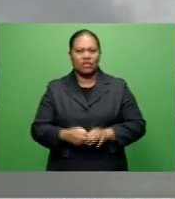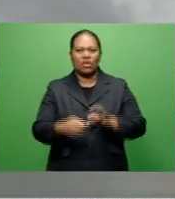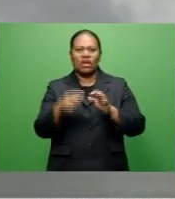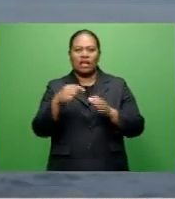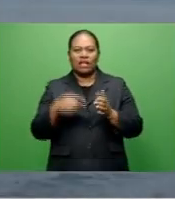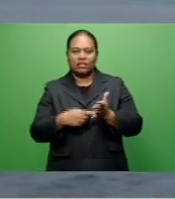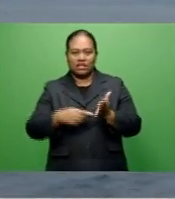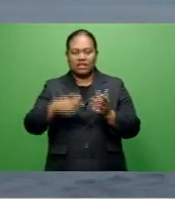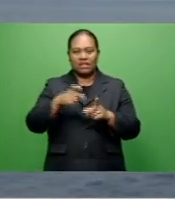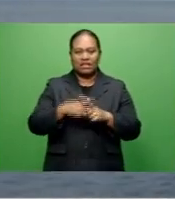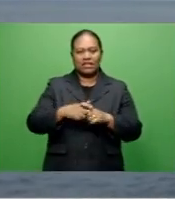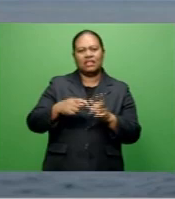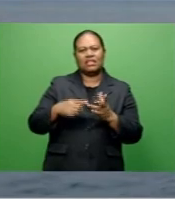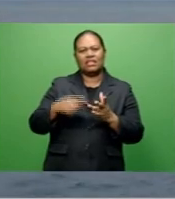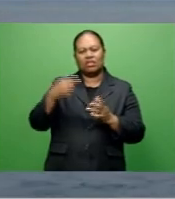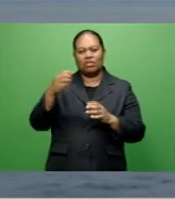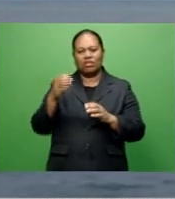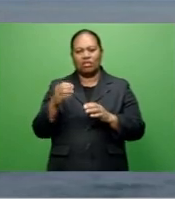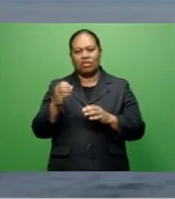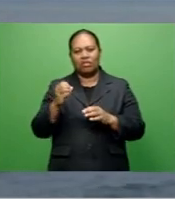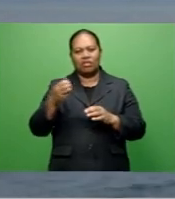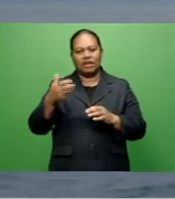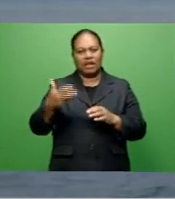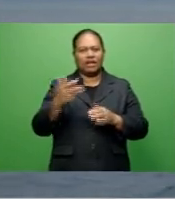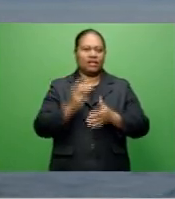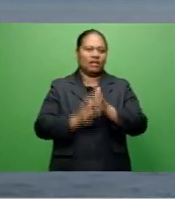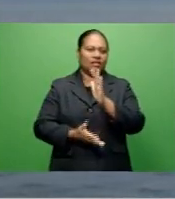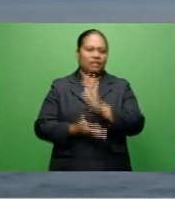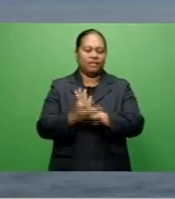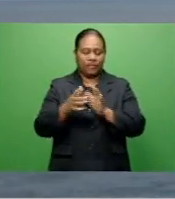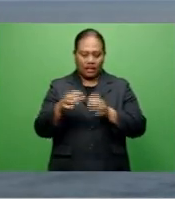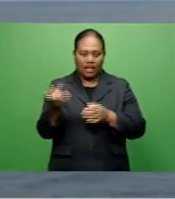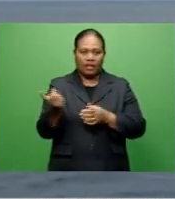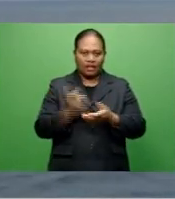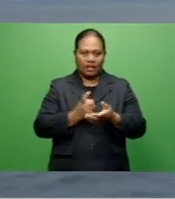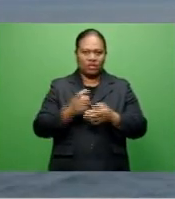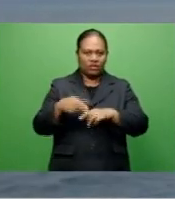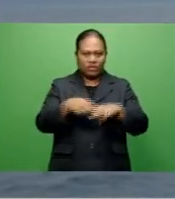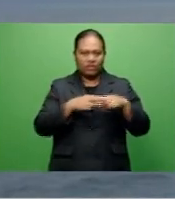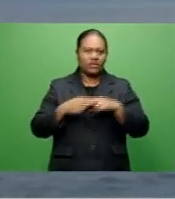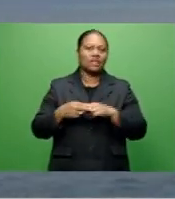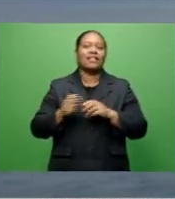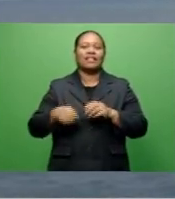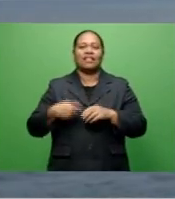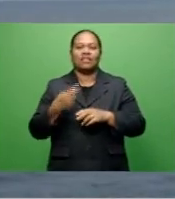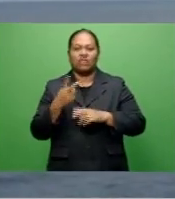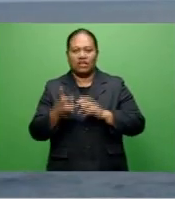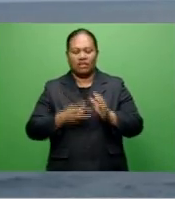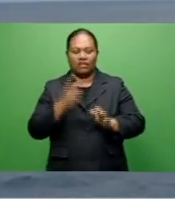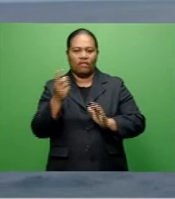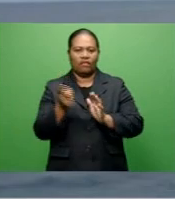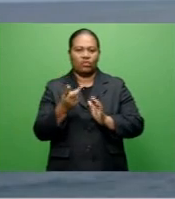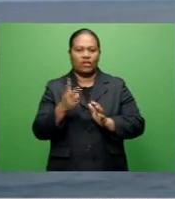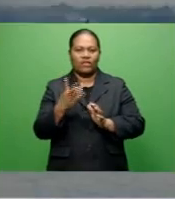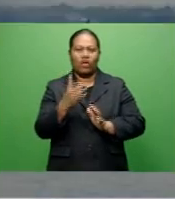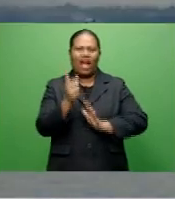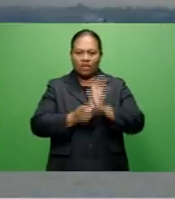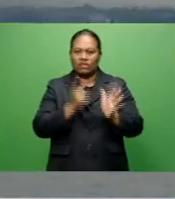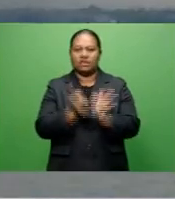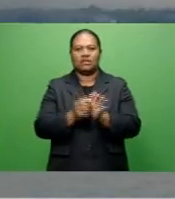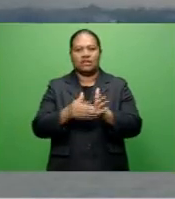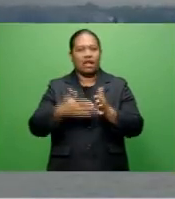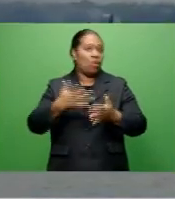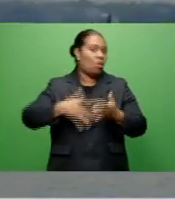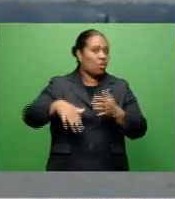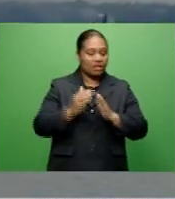is slow moving and is expected to trek southwards of Fiji in the next 24 hours and Gravenor says they've had to cease the